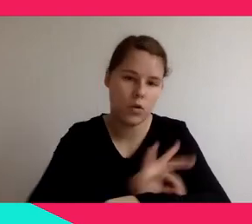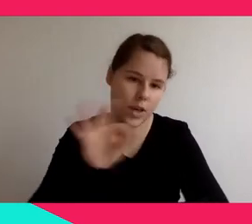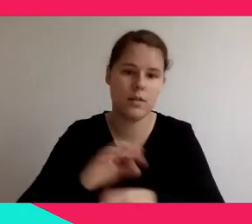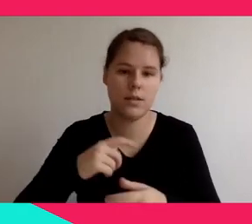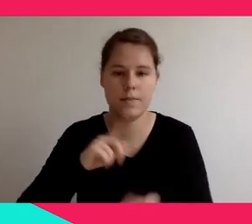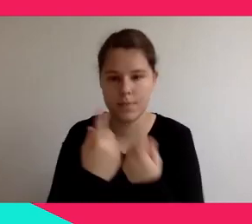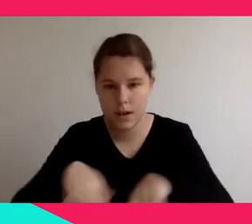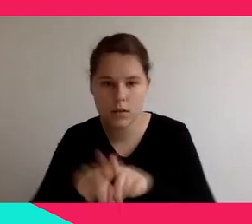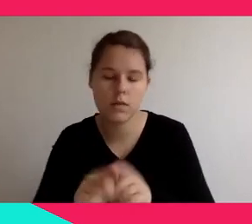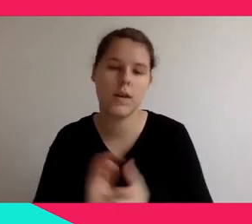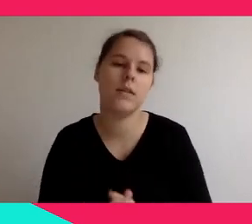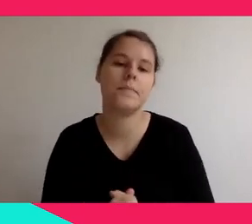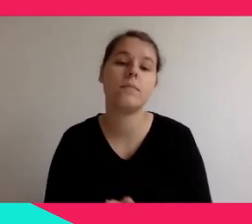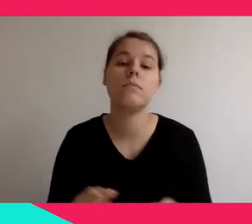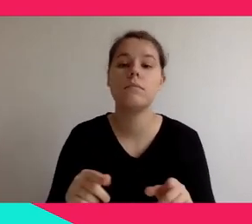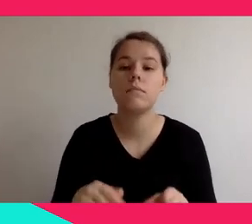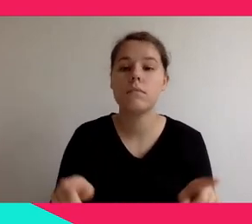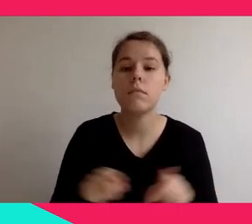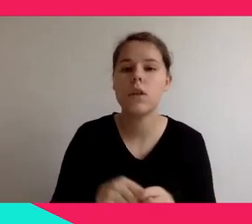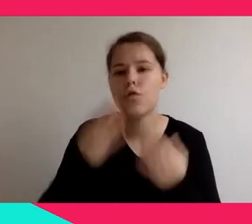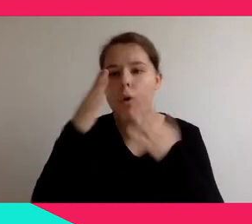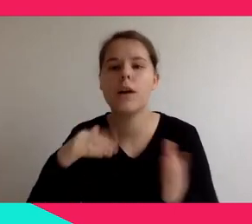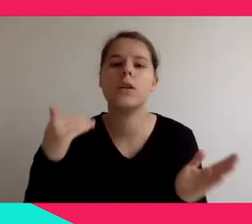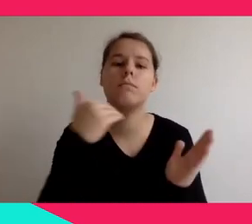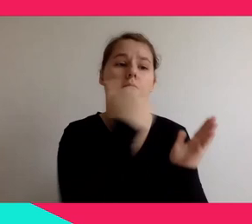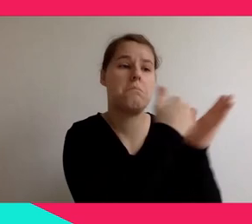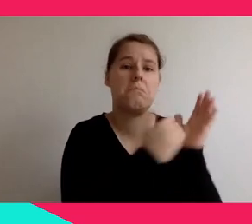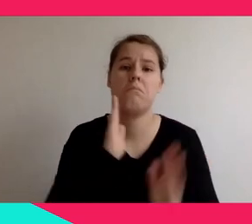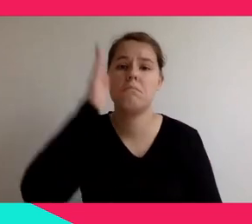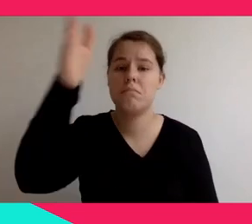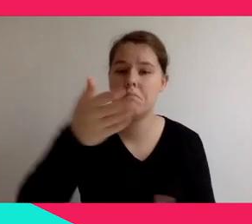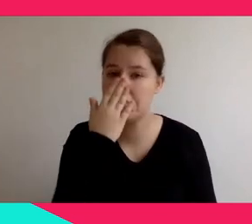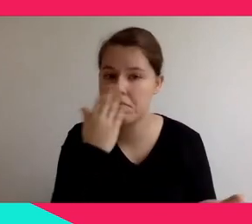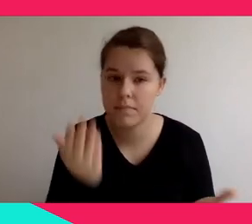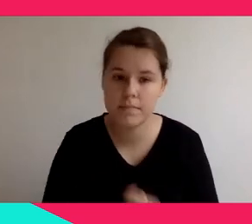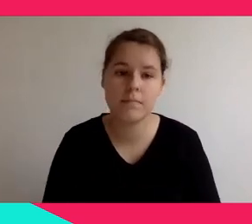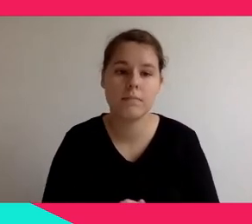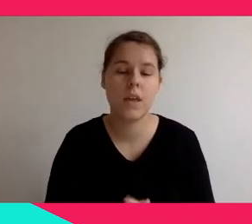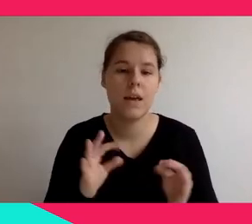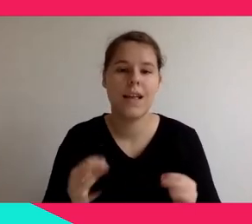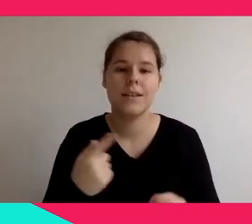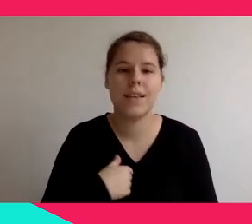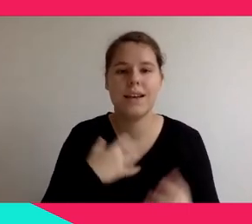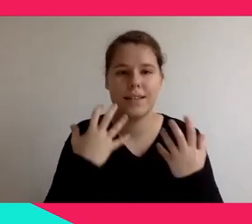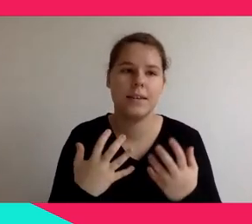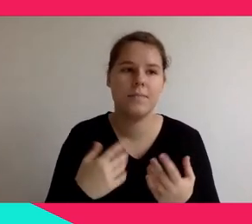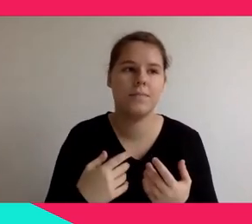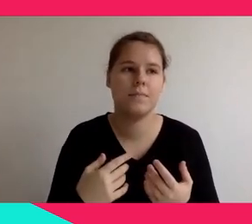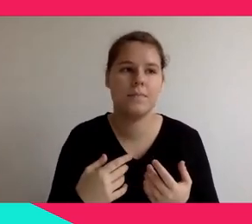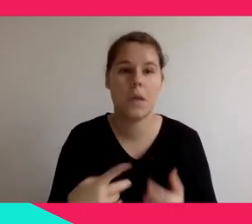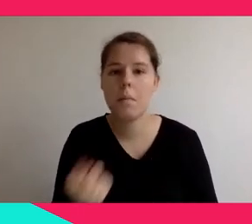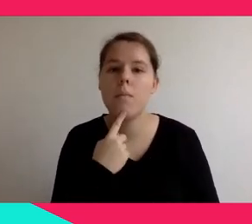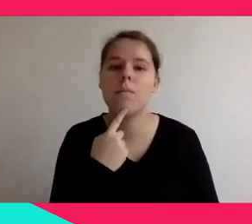answer the museum's needs. But first, I'll try to define what I call an immersive experience.